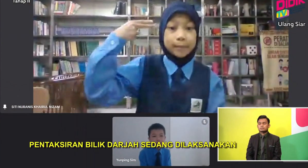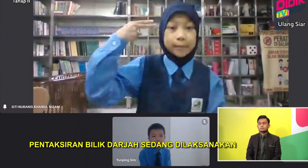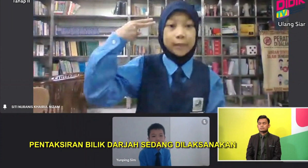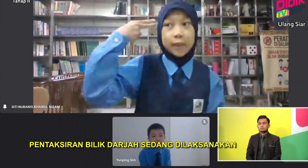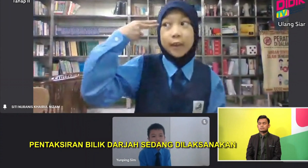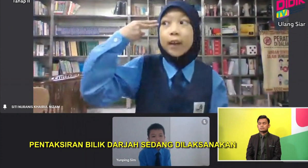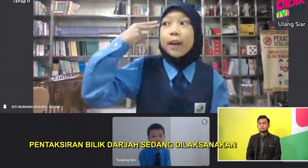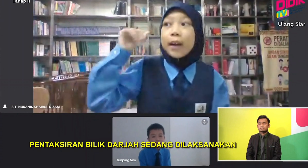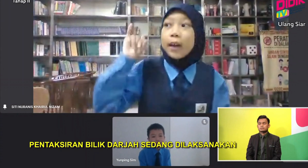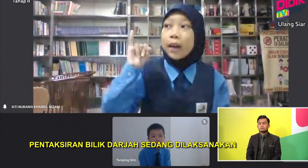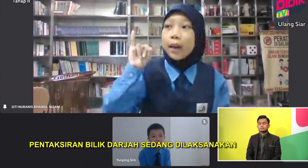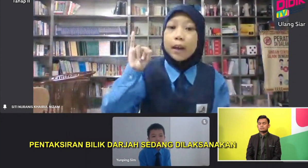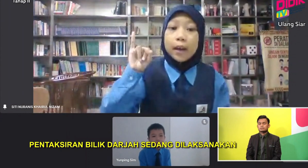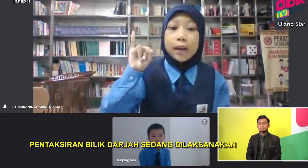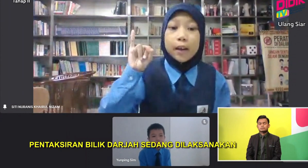Okay.